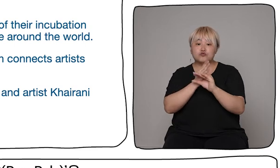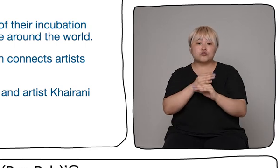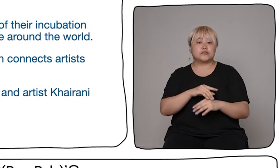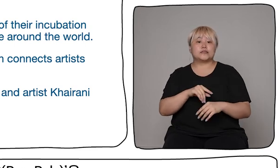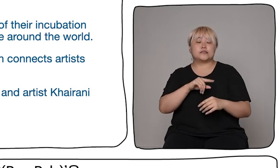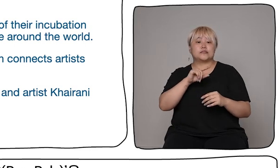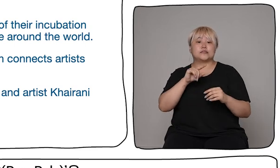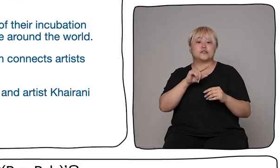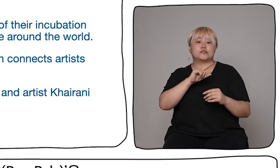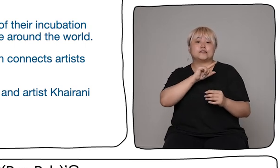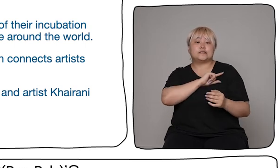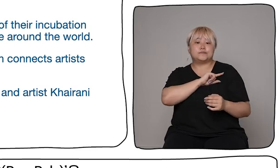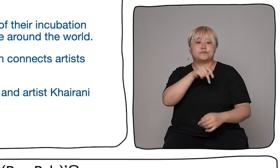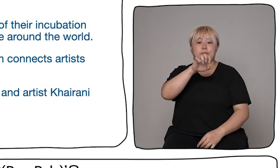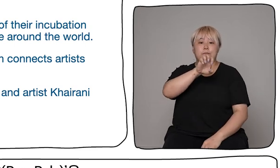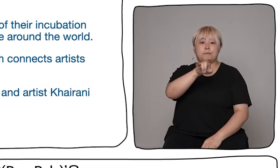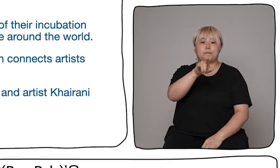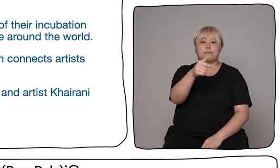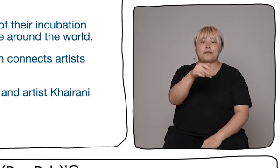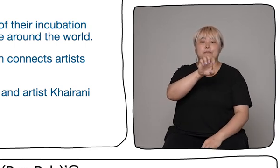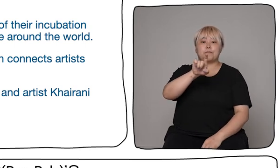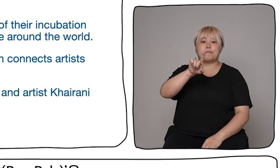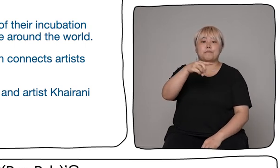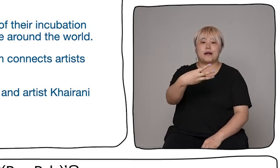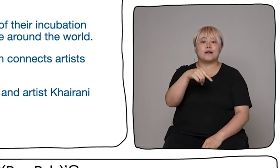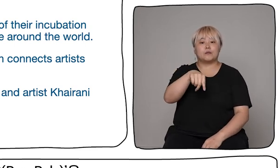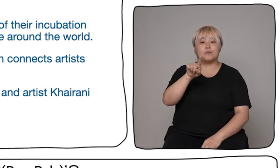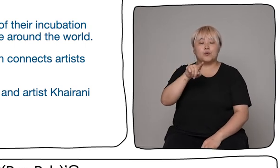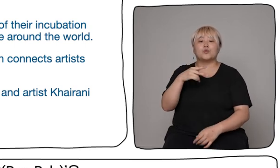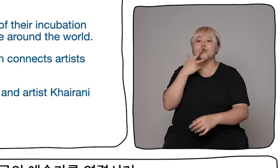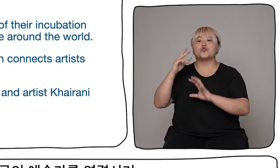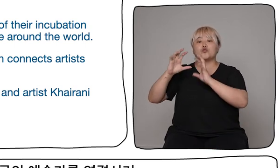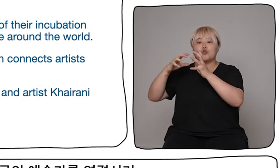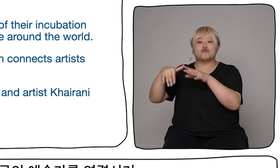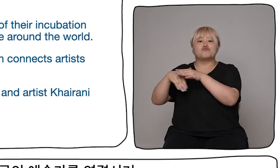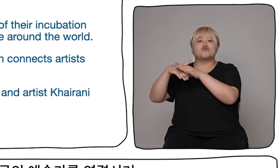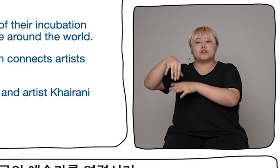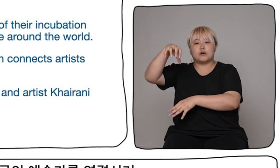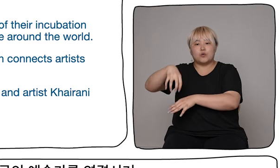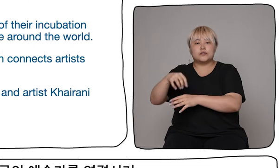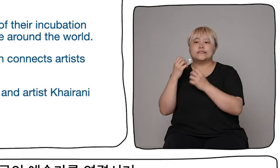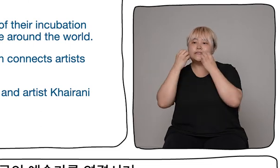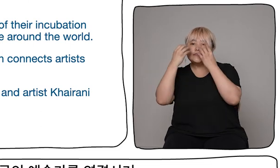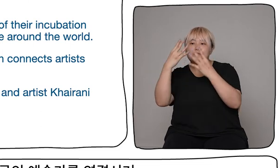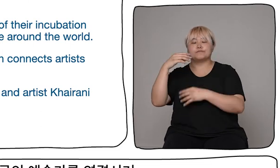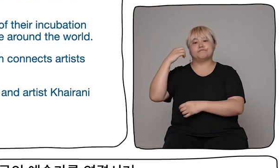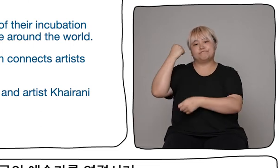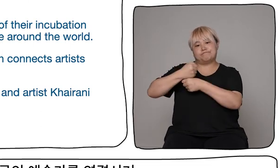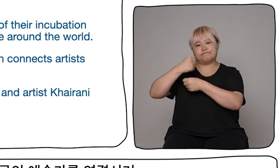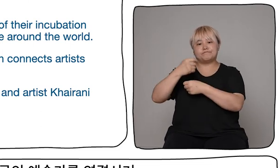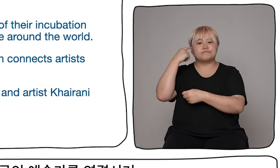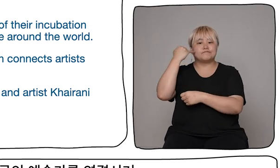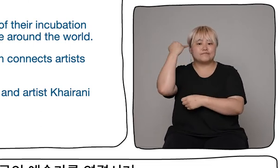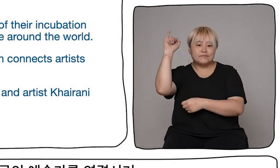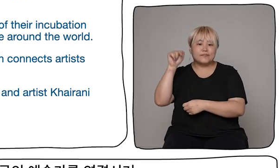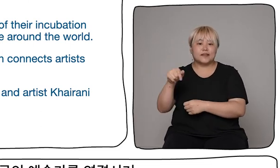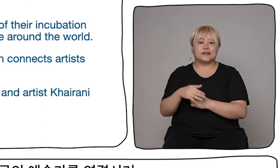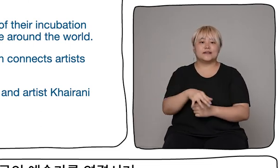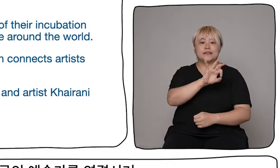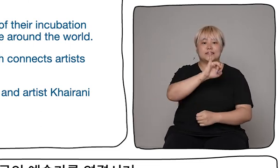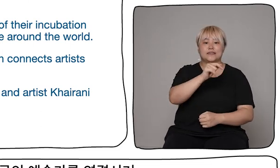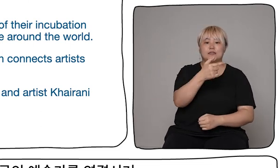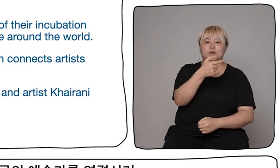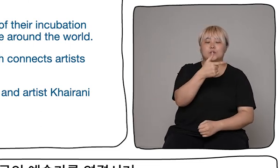from the British Council, a project that we're calling Pen Pals, which connects artists from Indonesia, Nigeria and the UK